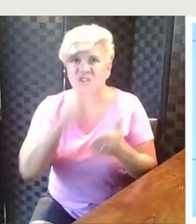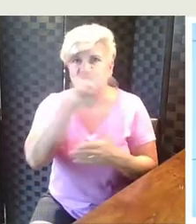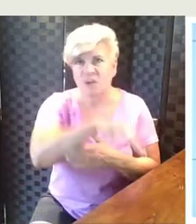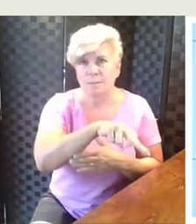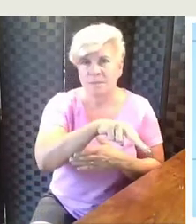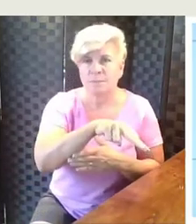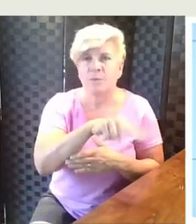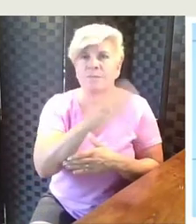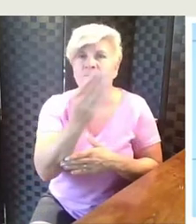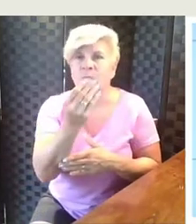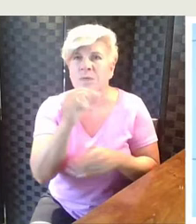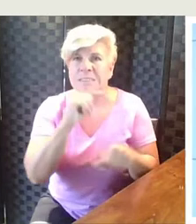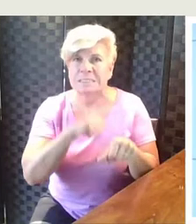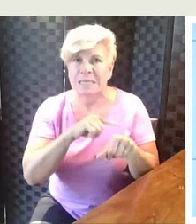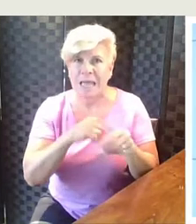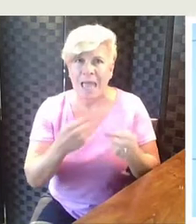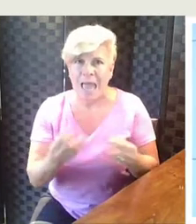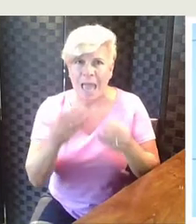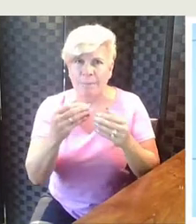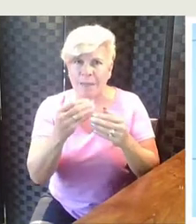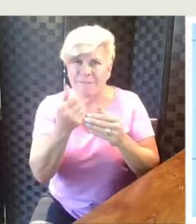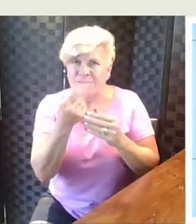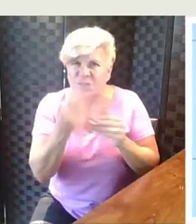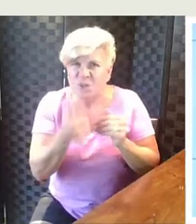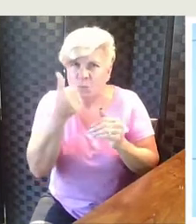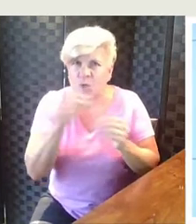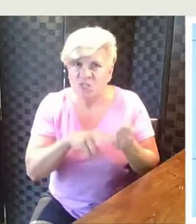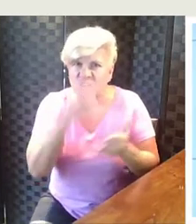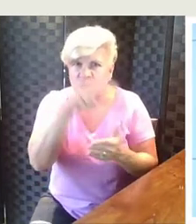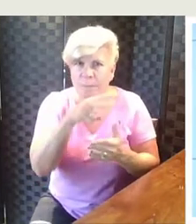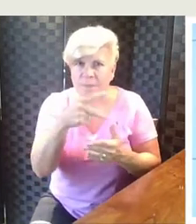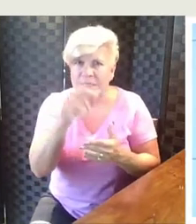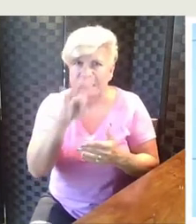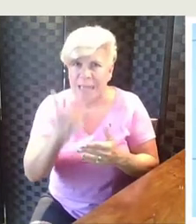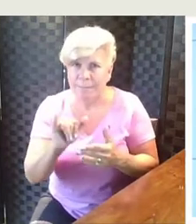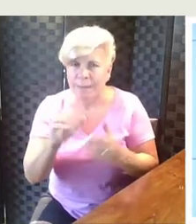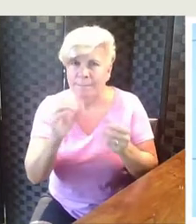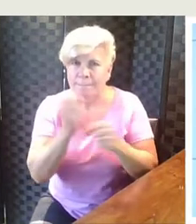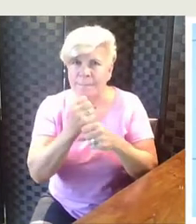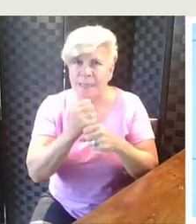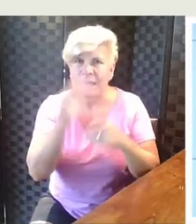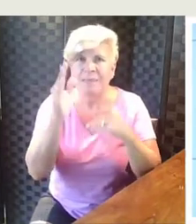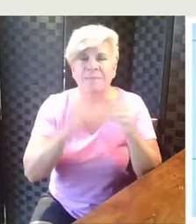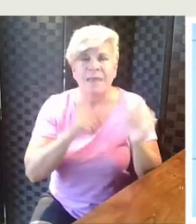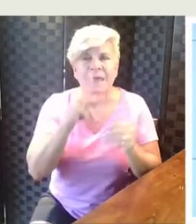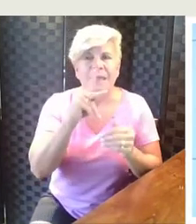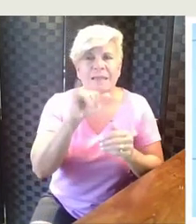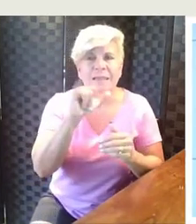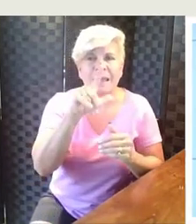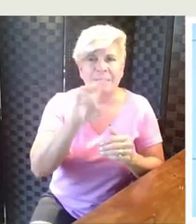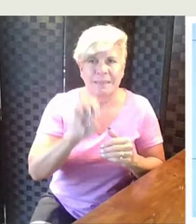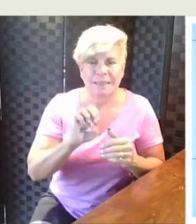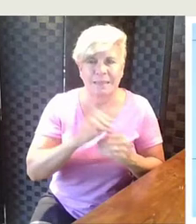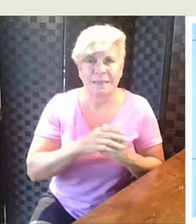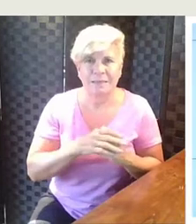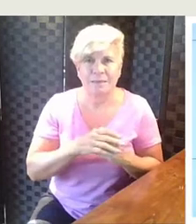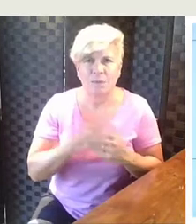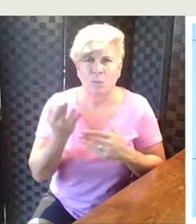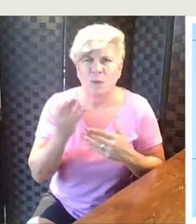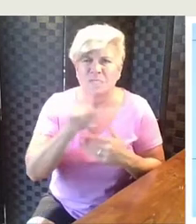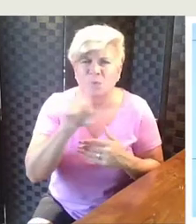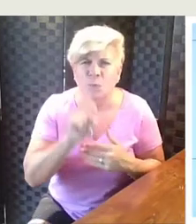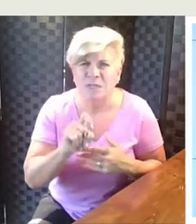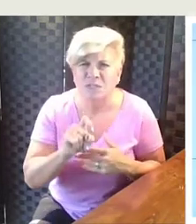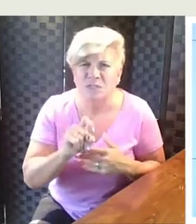fourteen times. How many fewer jumps did Gabby make than Kylie? What is the